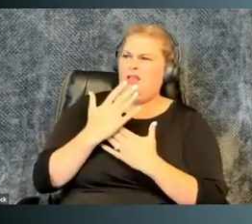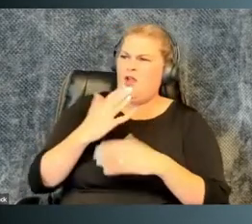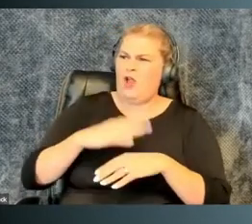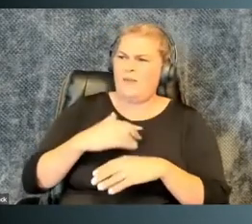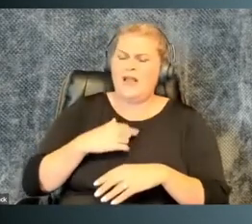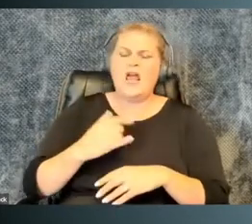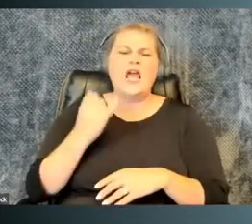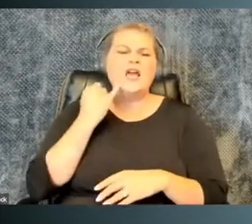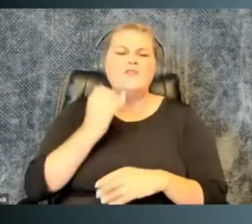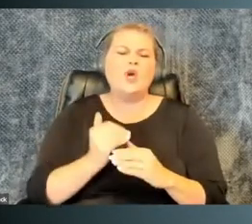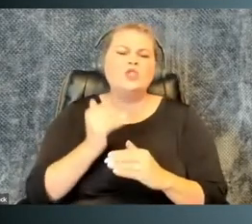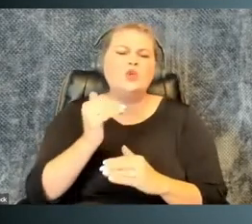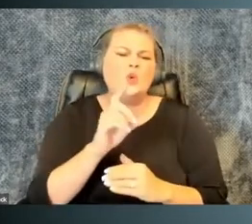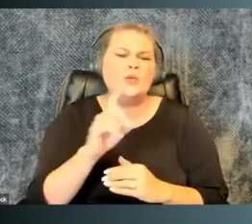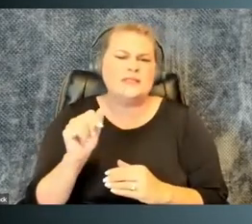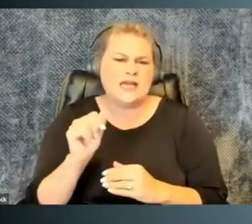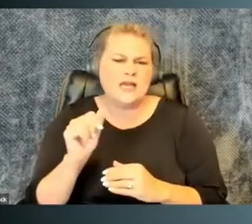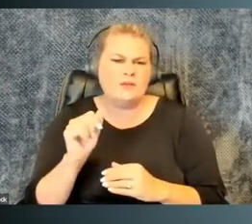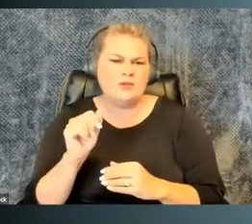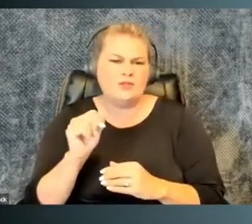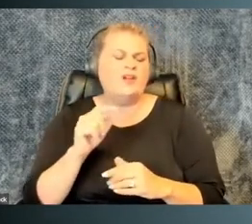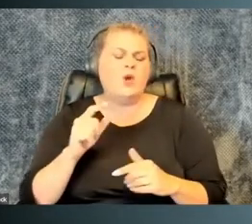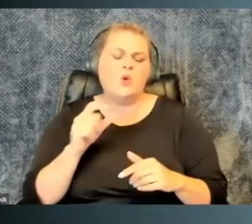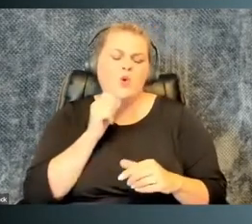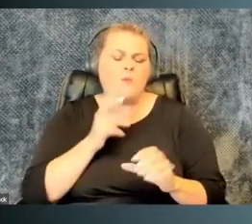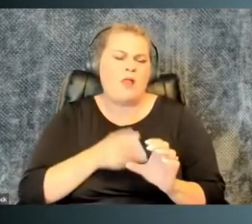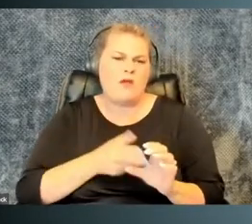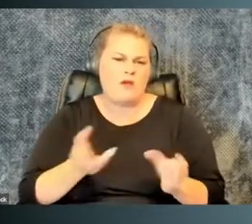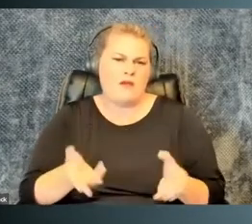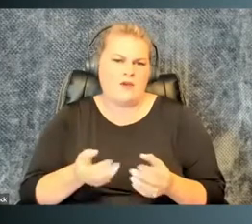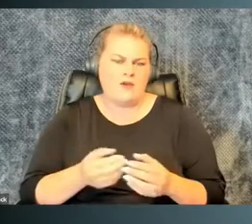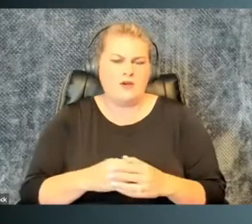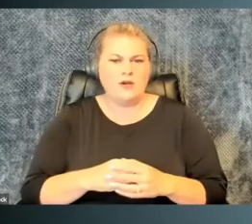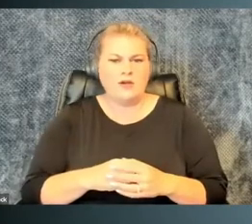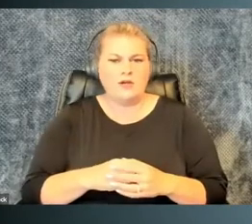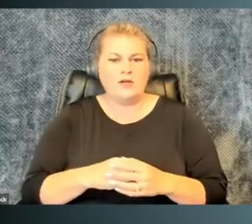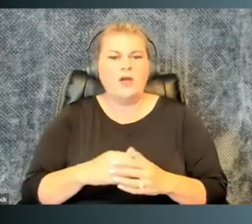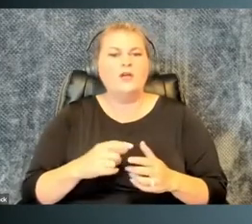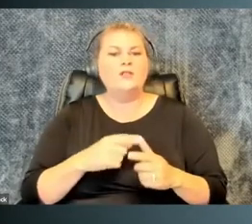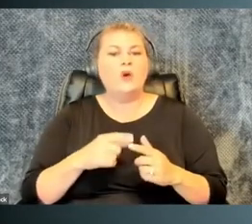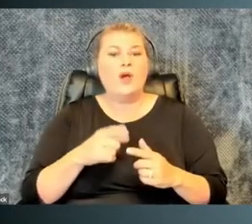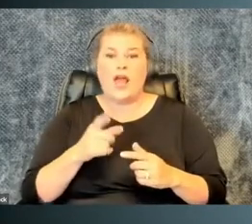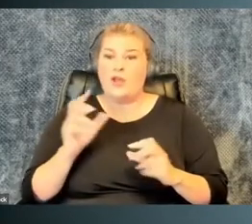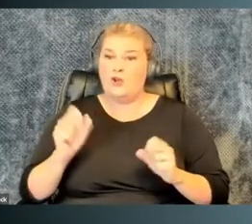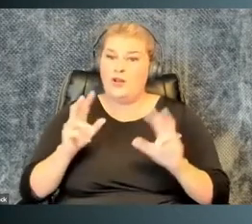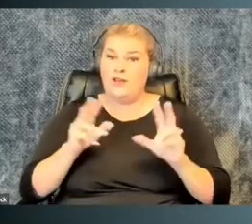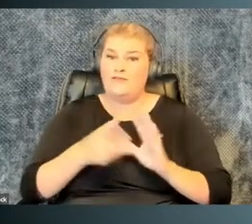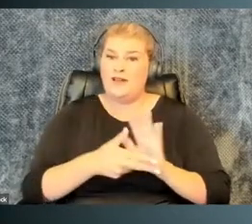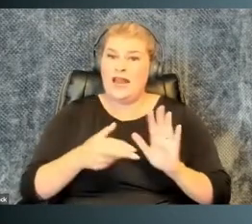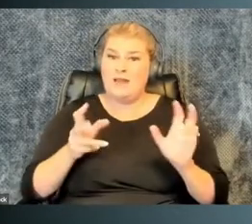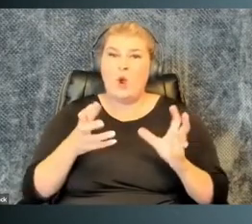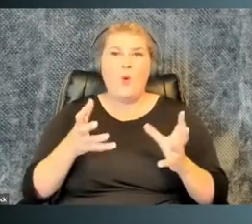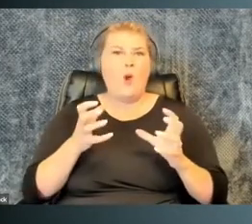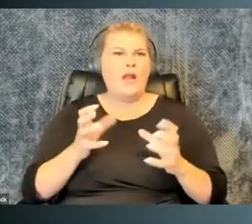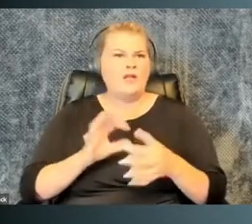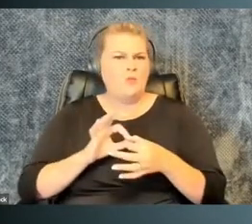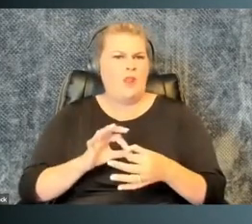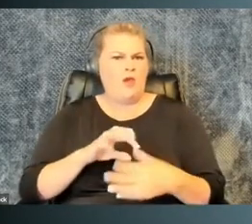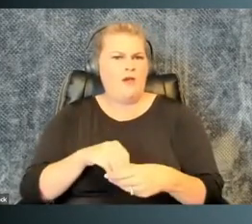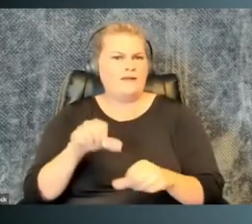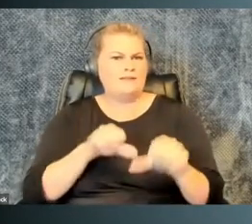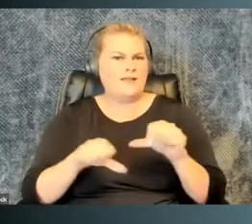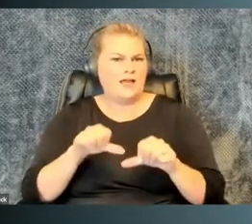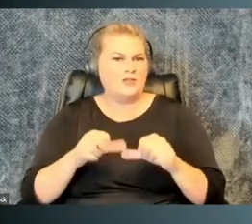right, because often there's an assumption that if you're too disabled, you do not belong. The title could also then be wanting to belong in